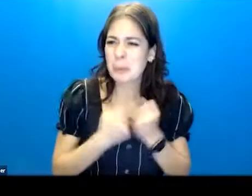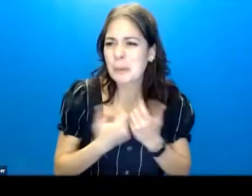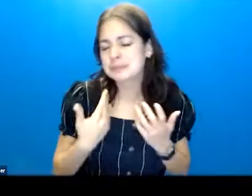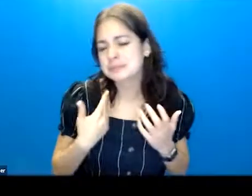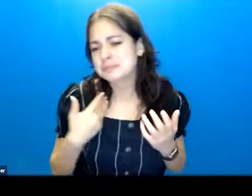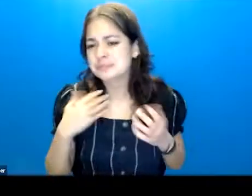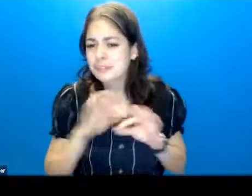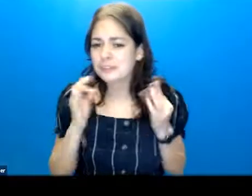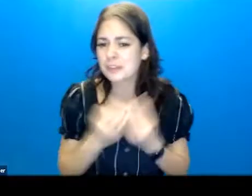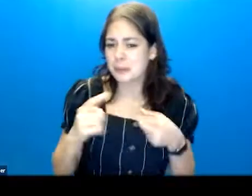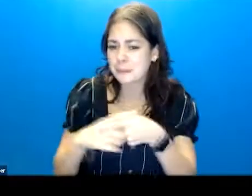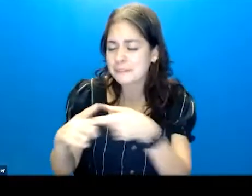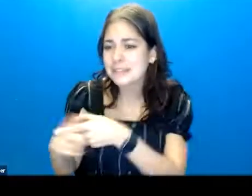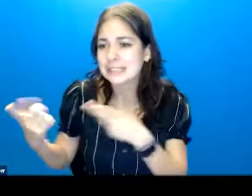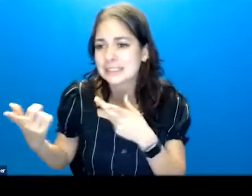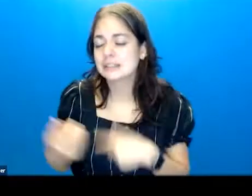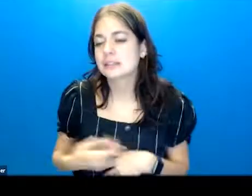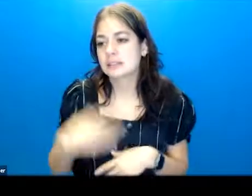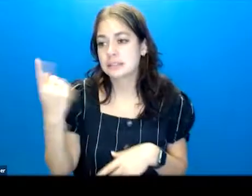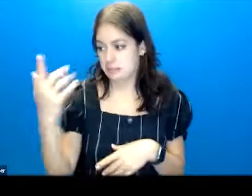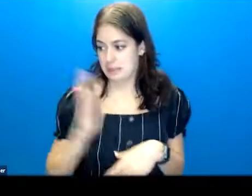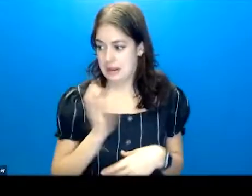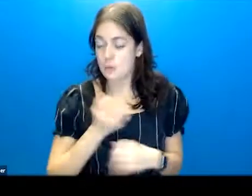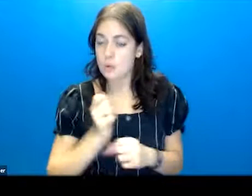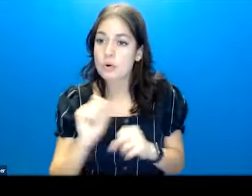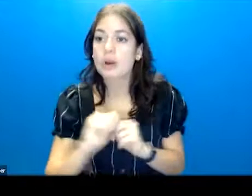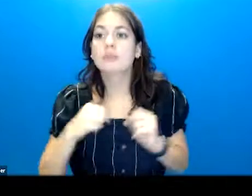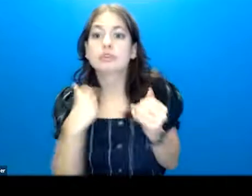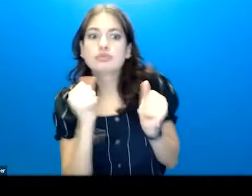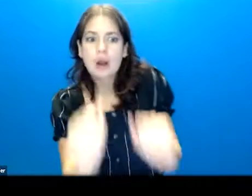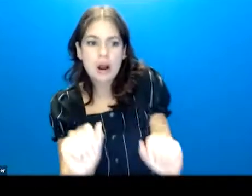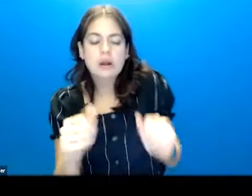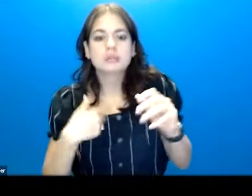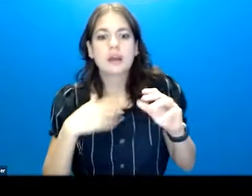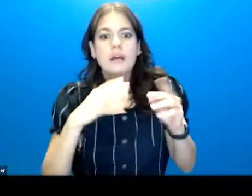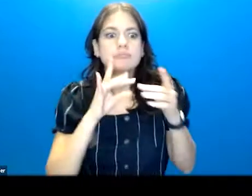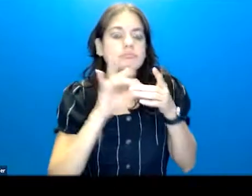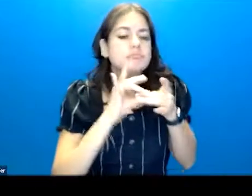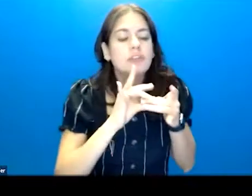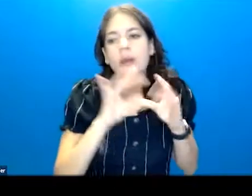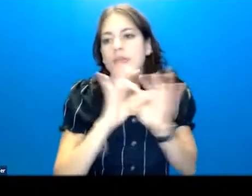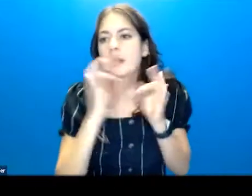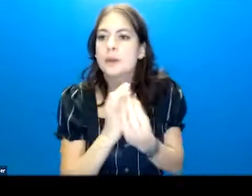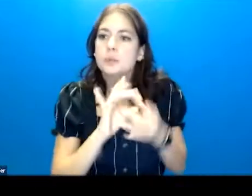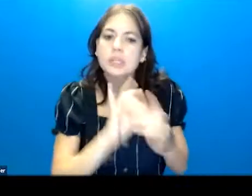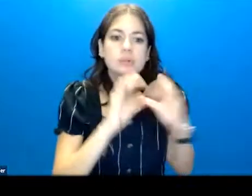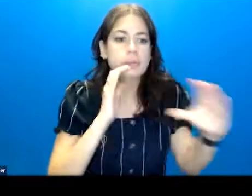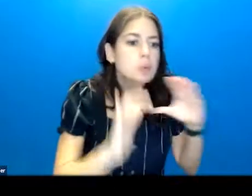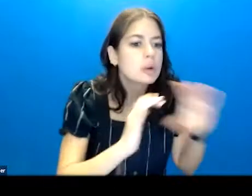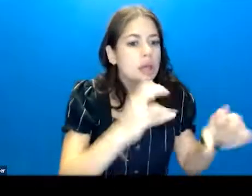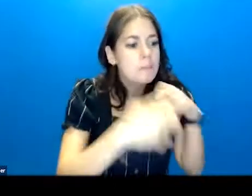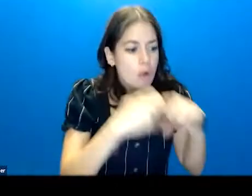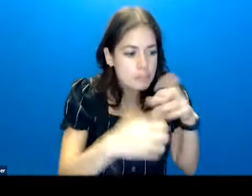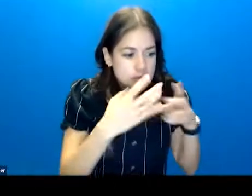conflict. And this is something in our work, we're always trying to work on family relationships, communication, problem